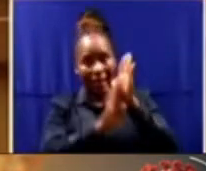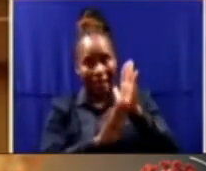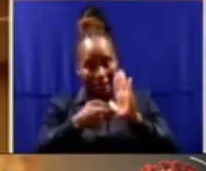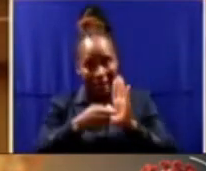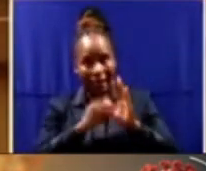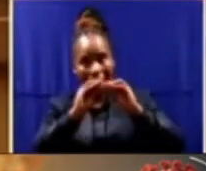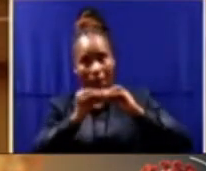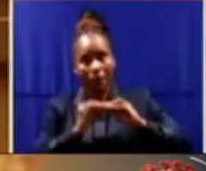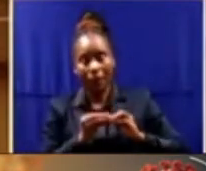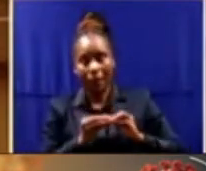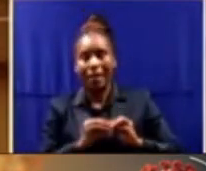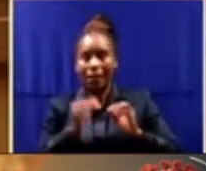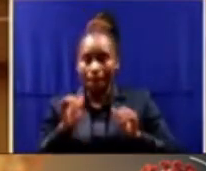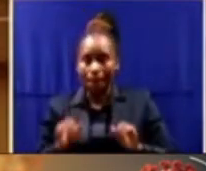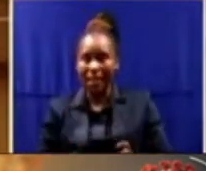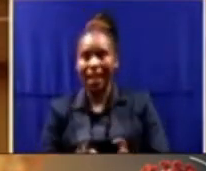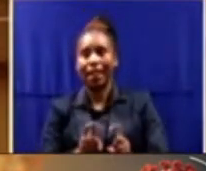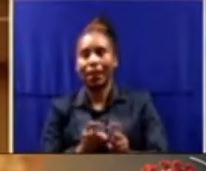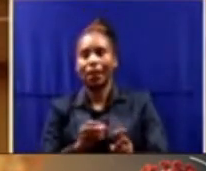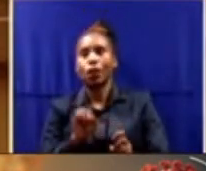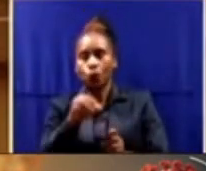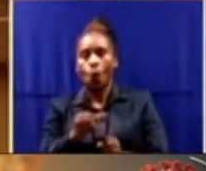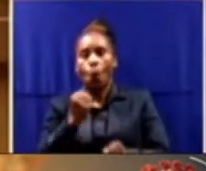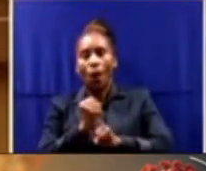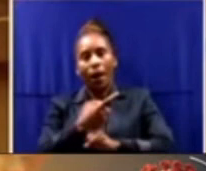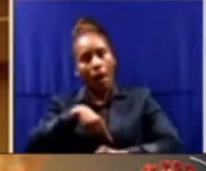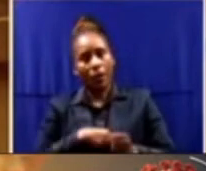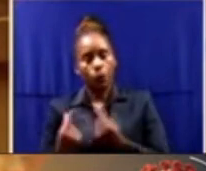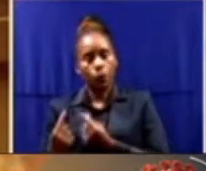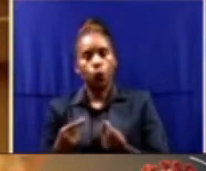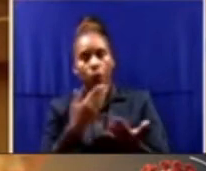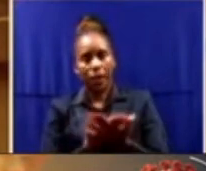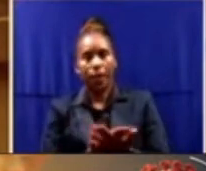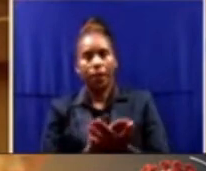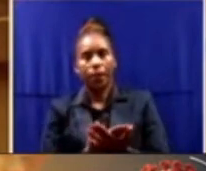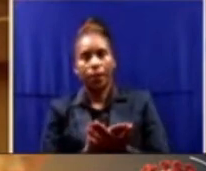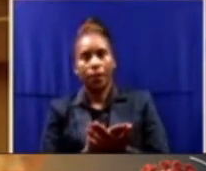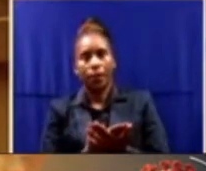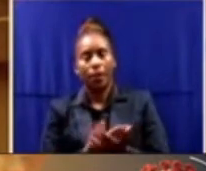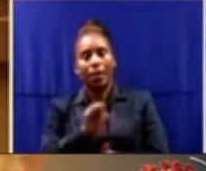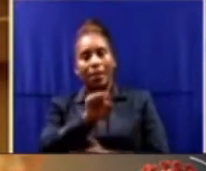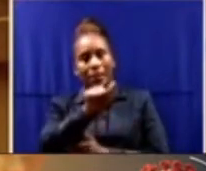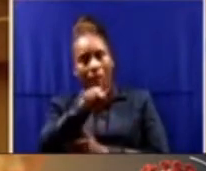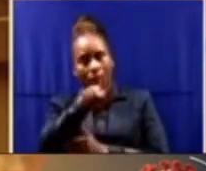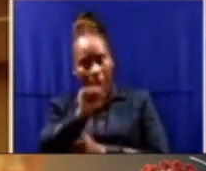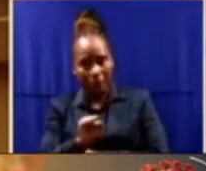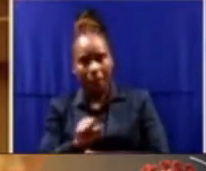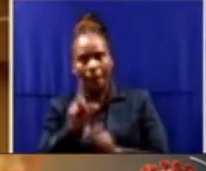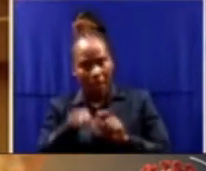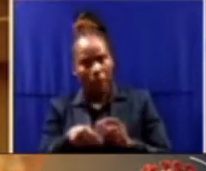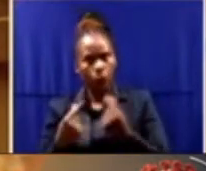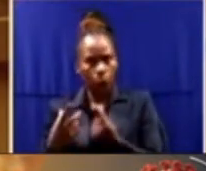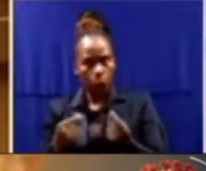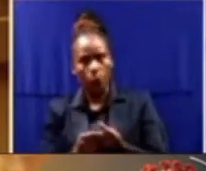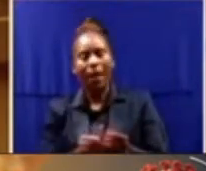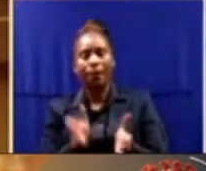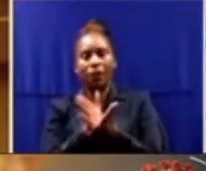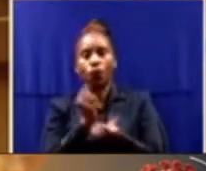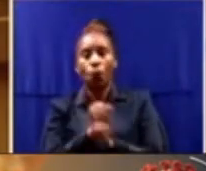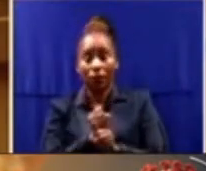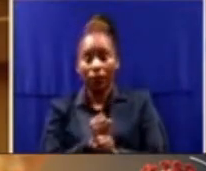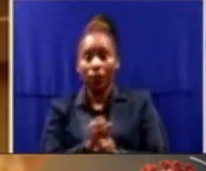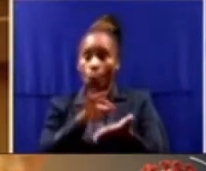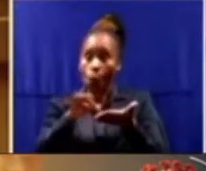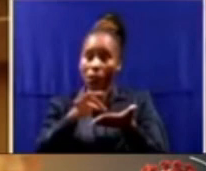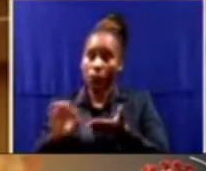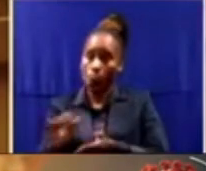work. Saps must ensure that all vacancies are filled with urgency and that all outstanding contracts are expedited. Saps